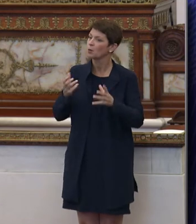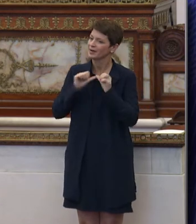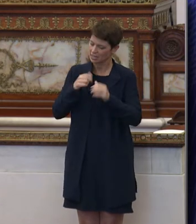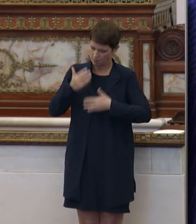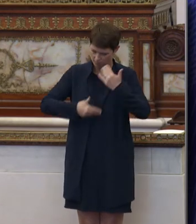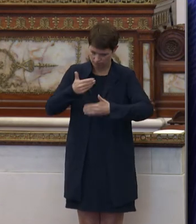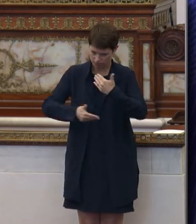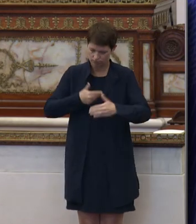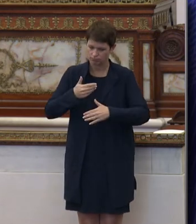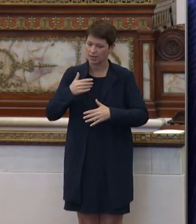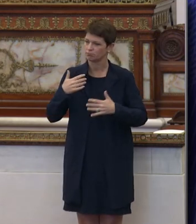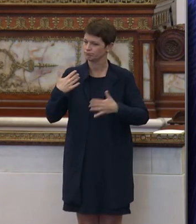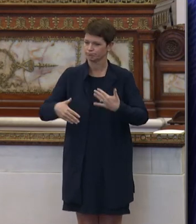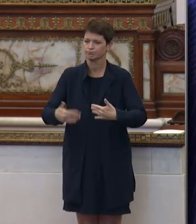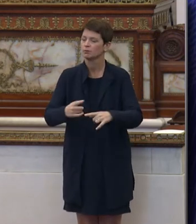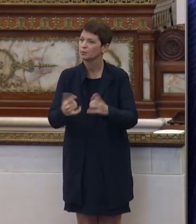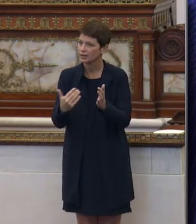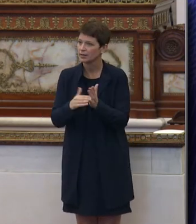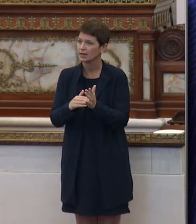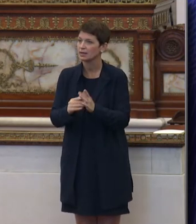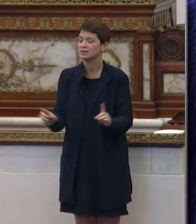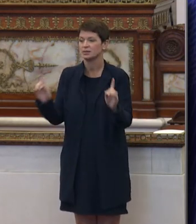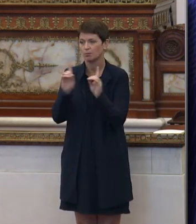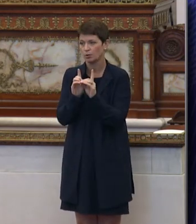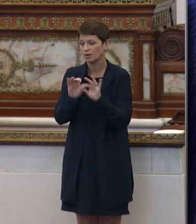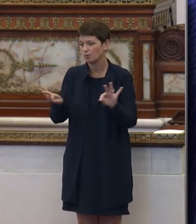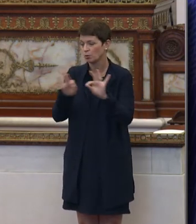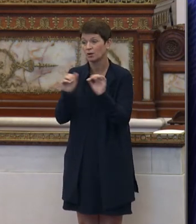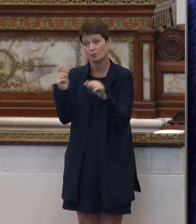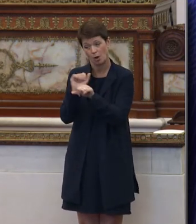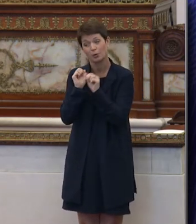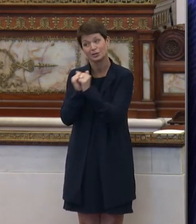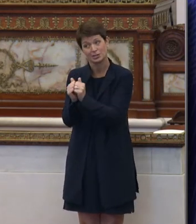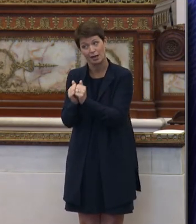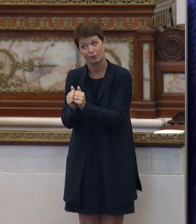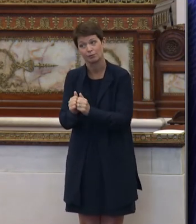moving. But it really does require that we're all working together.